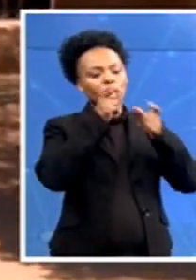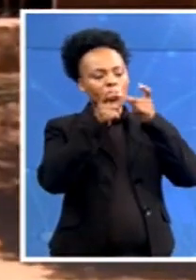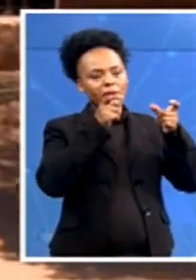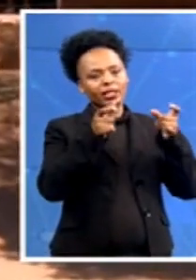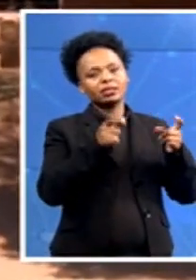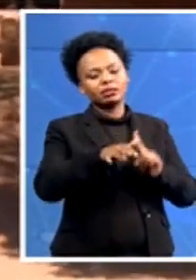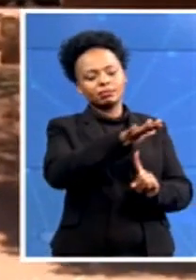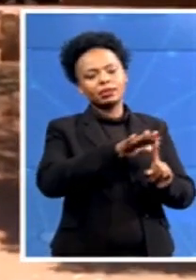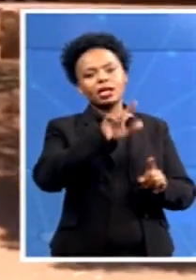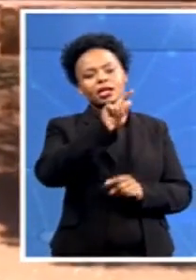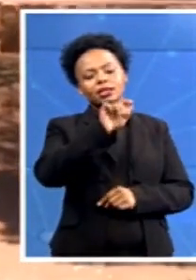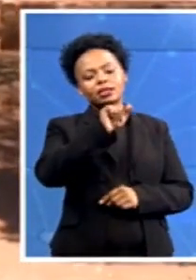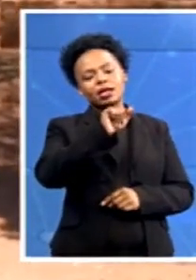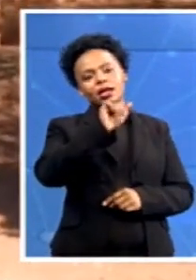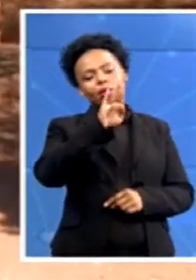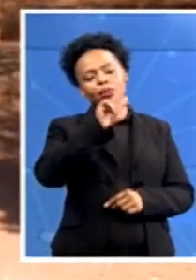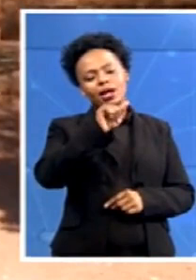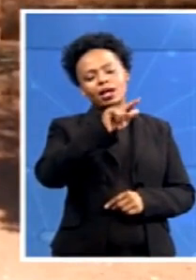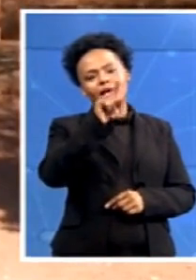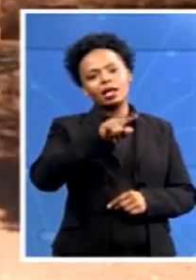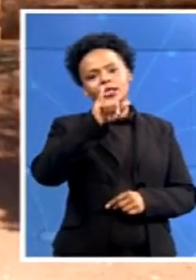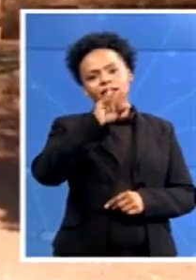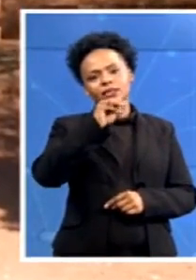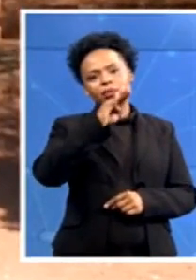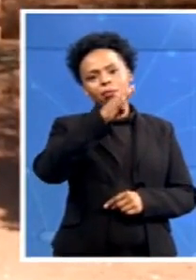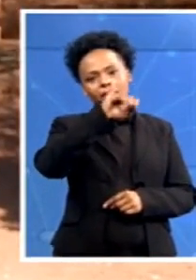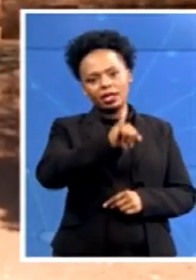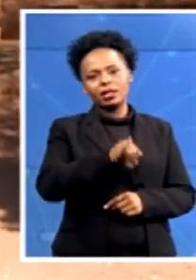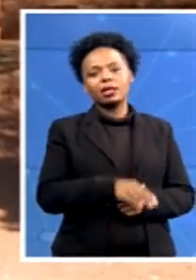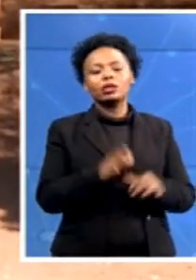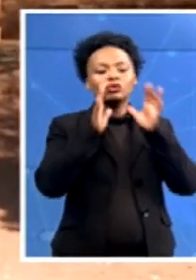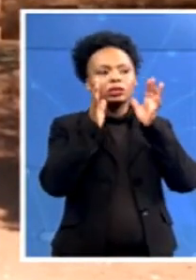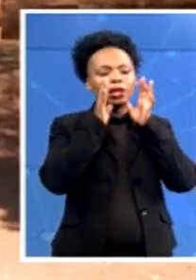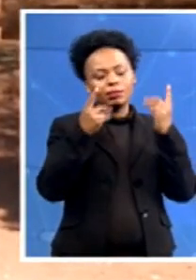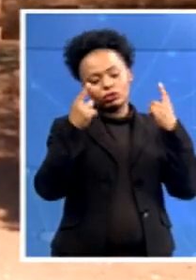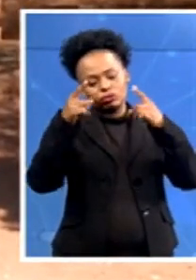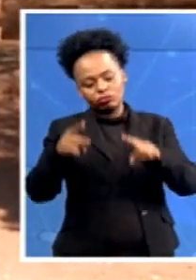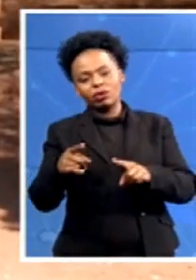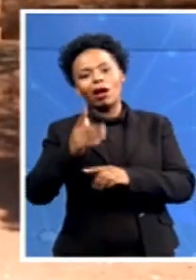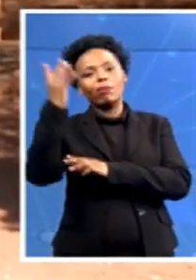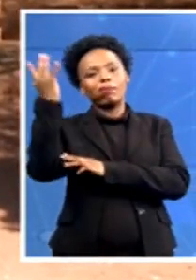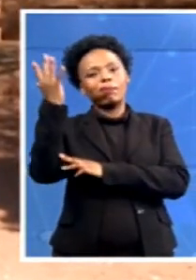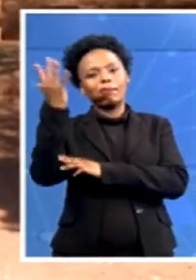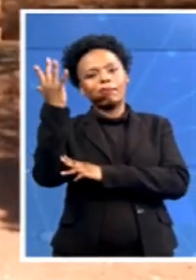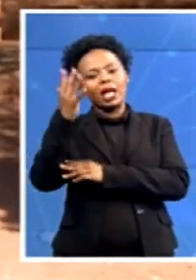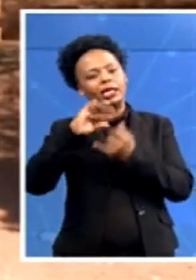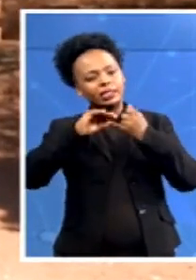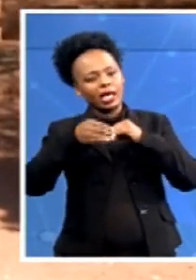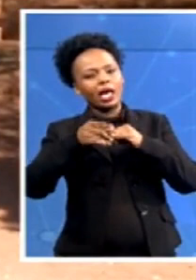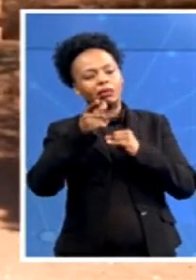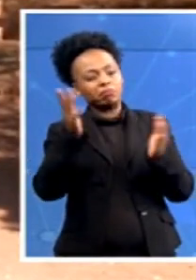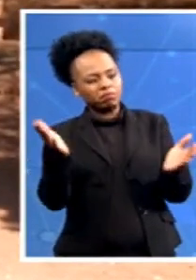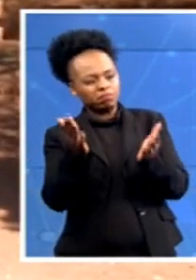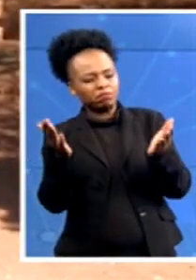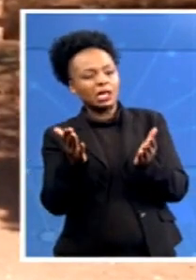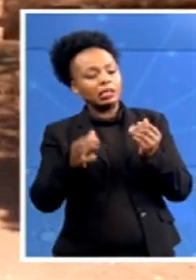Julius Malima, to come in a little while to address them and try to convince them to vote for his party. But for now, Blaine,